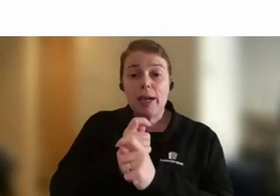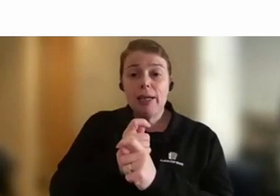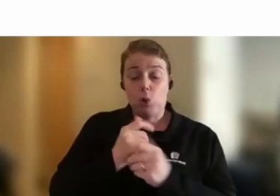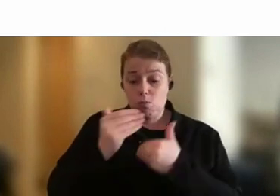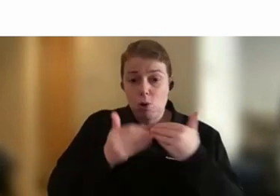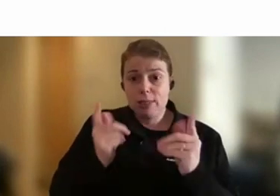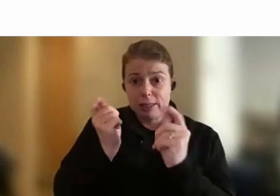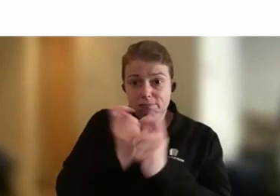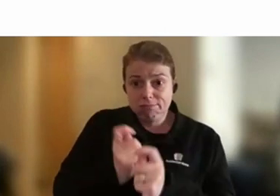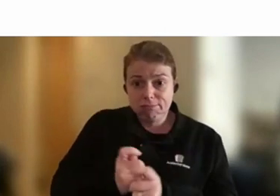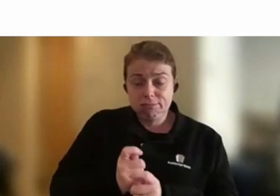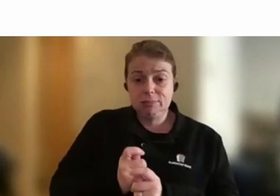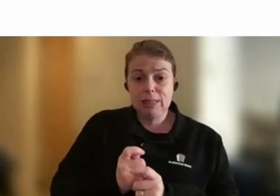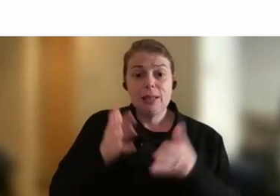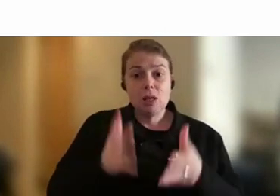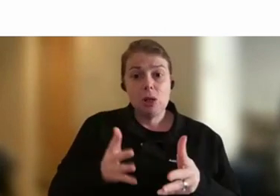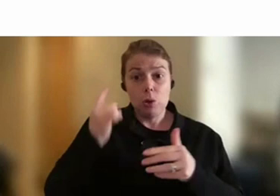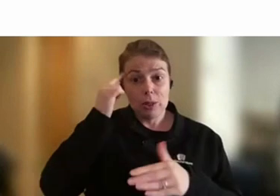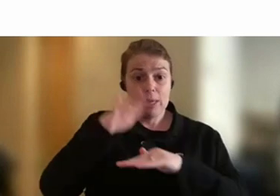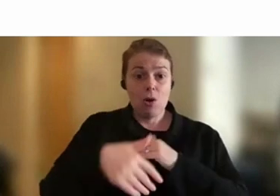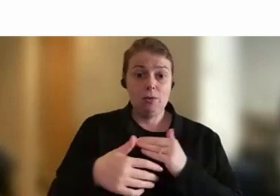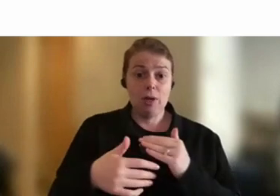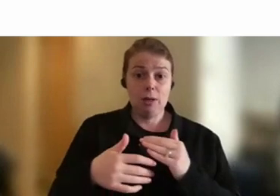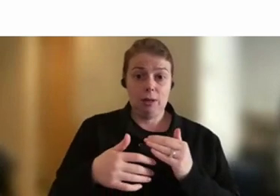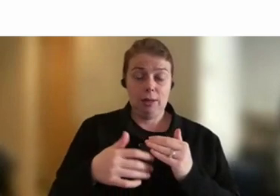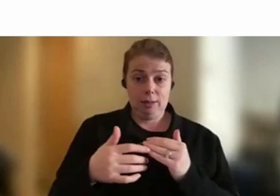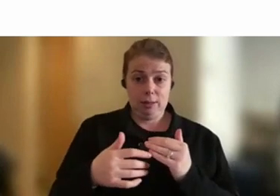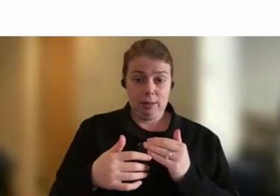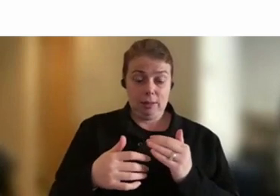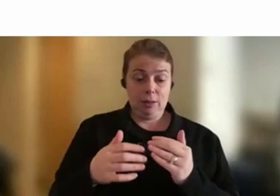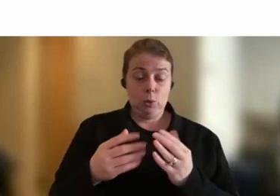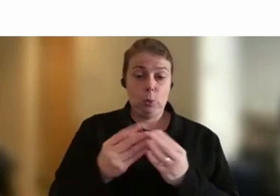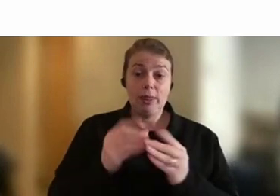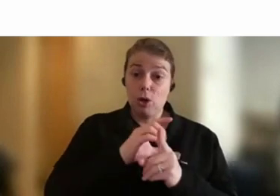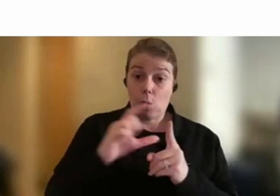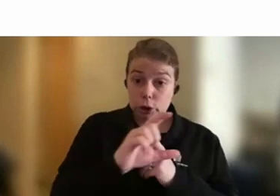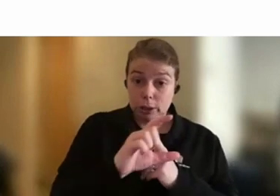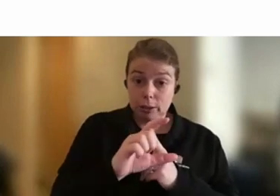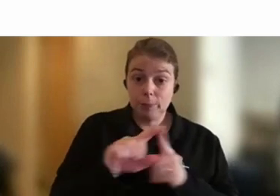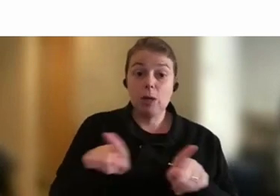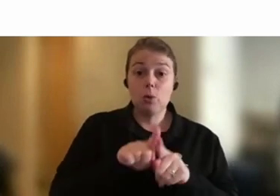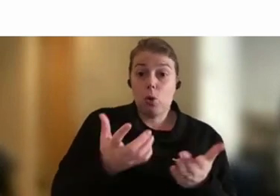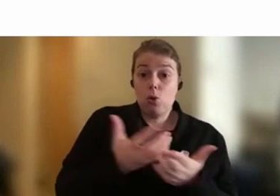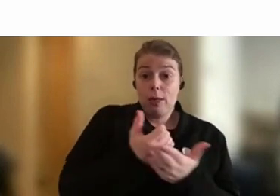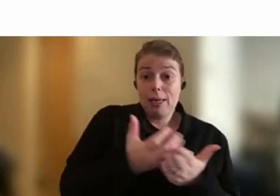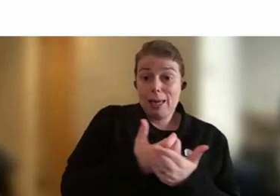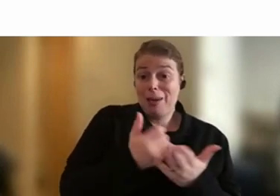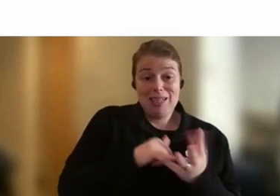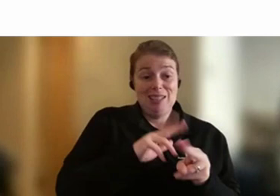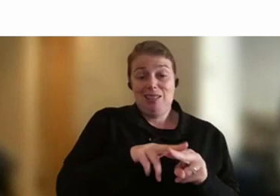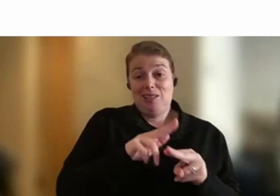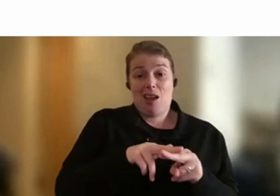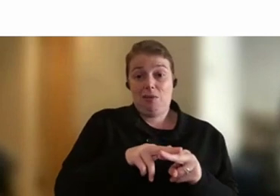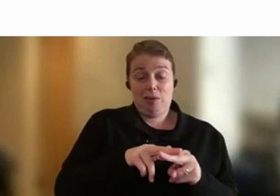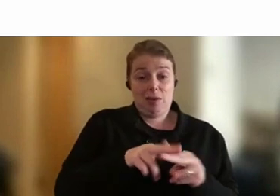for us to think about when it comes to culture. But I also think retention for retention's sake is not the goal.